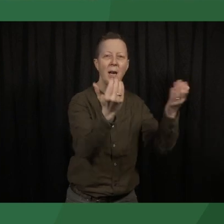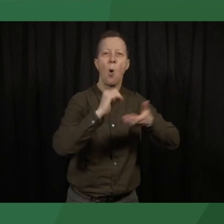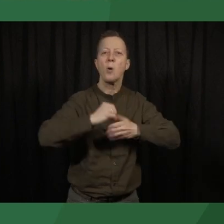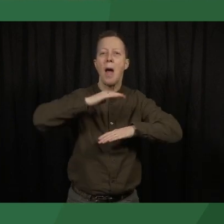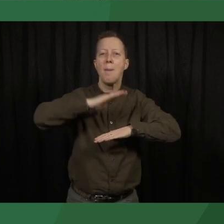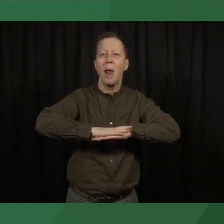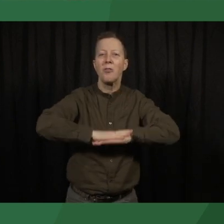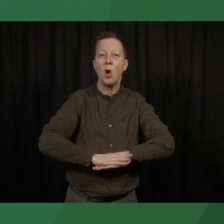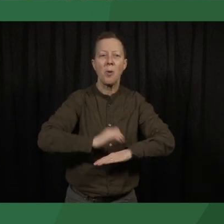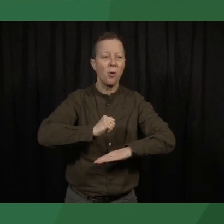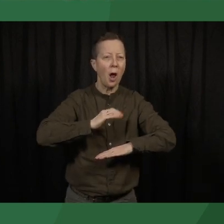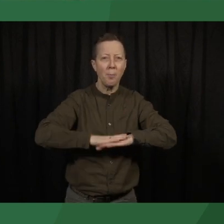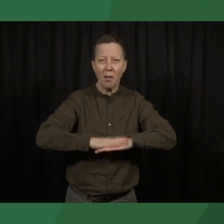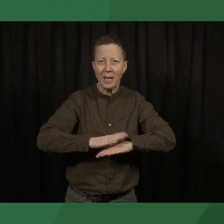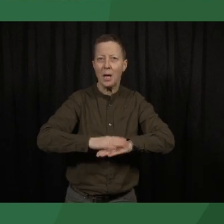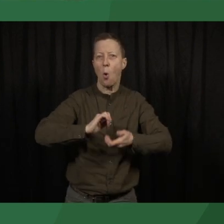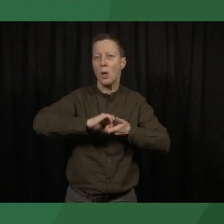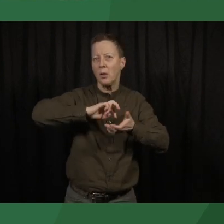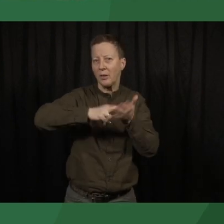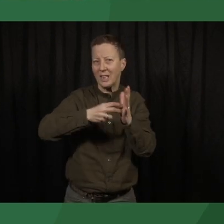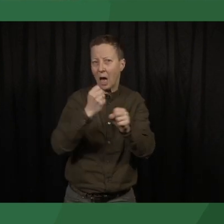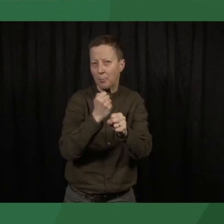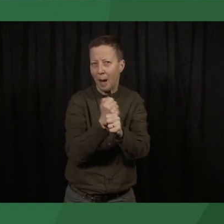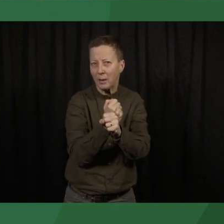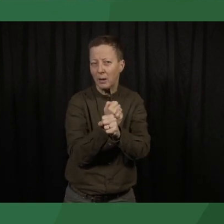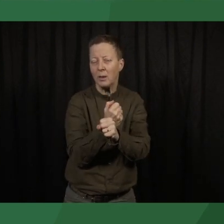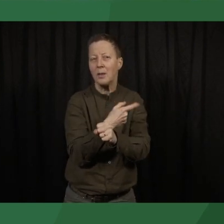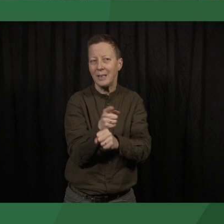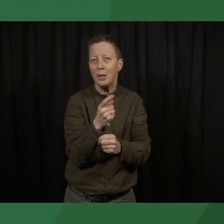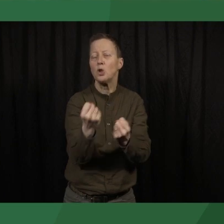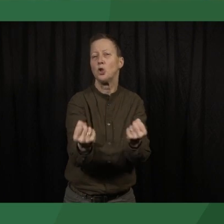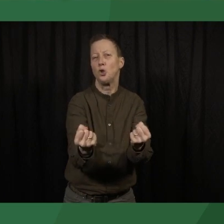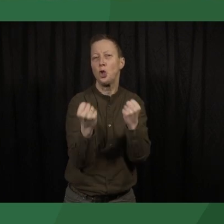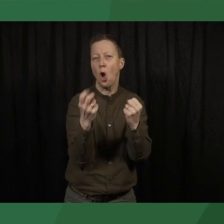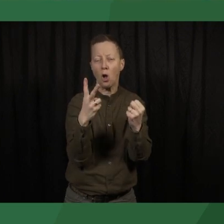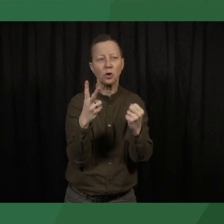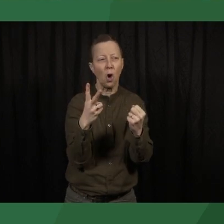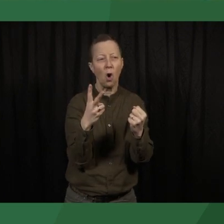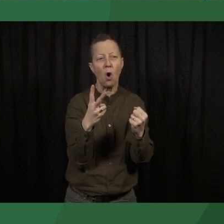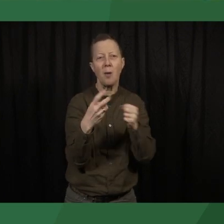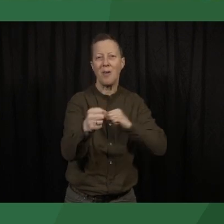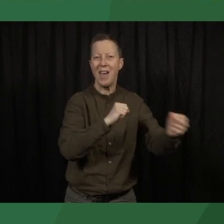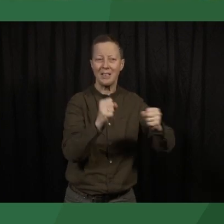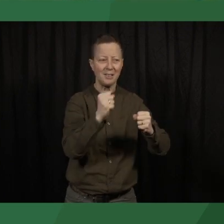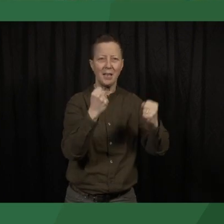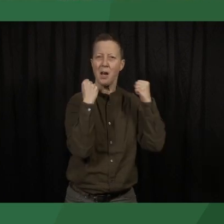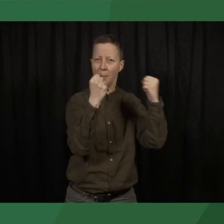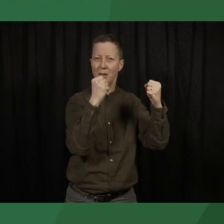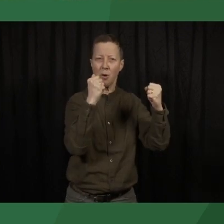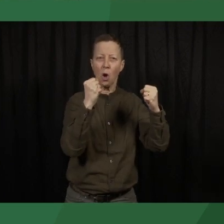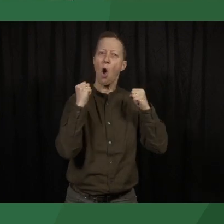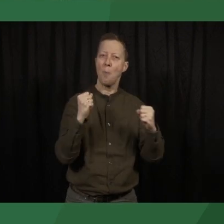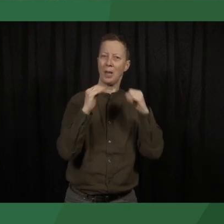for planning and strategizing. They also strengthen a movement's capacity for maintaining